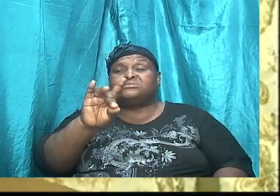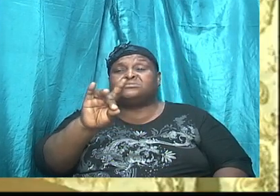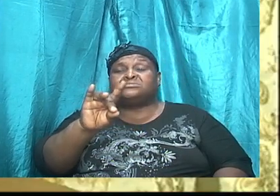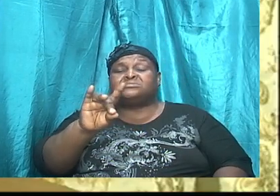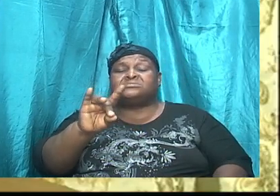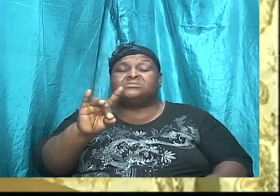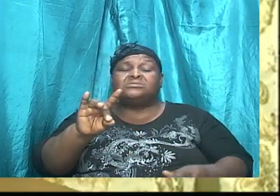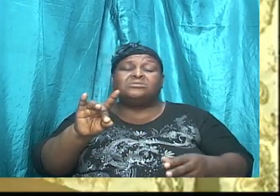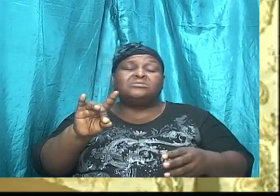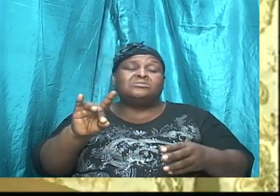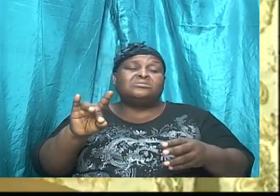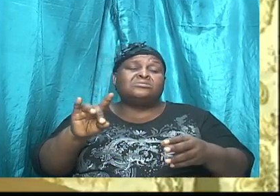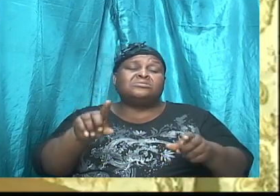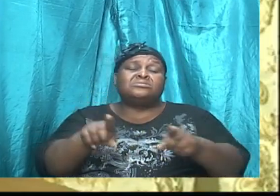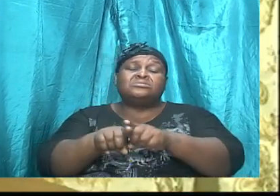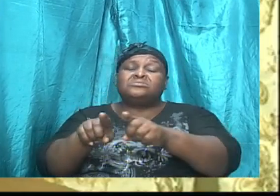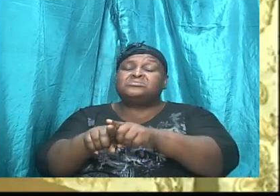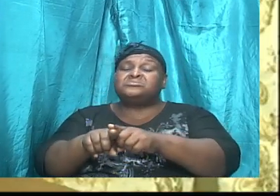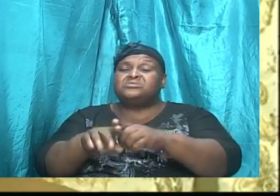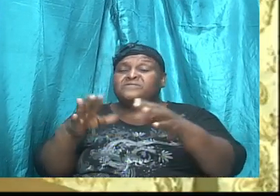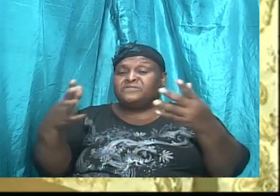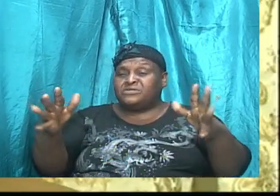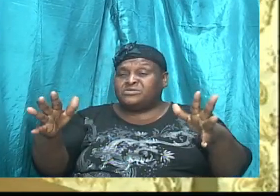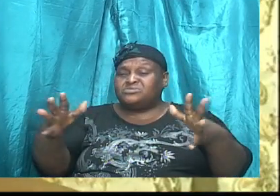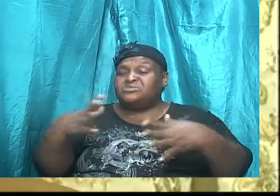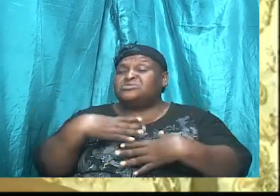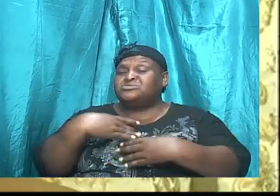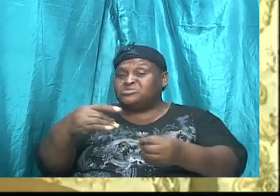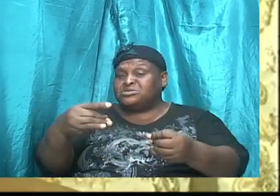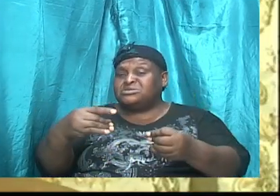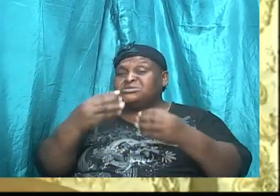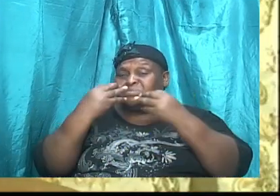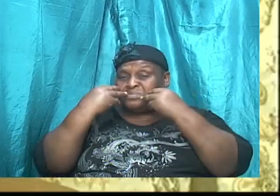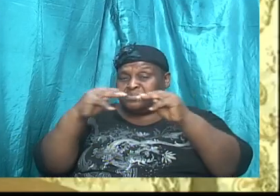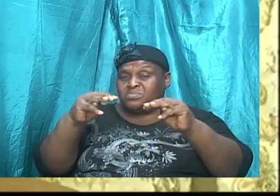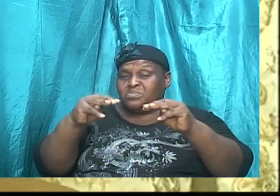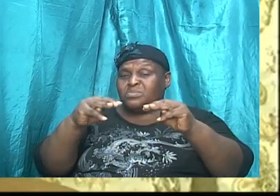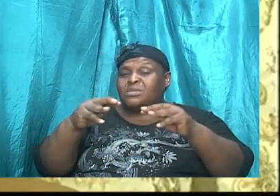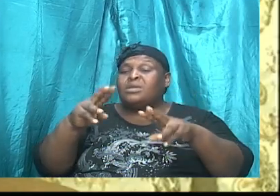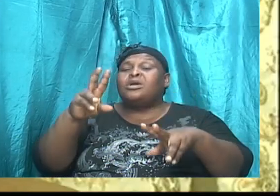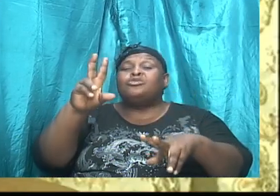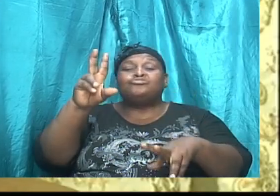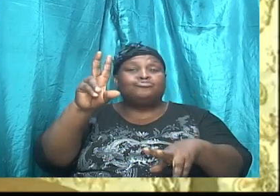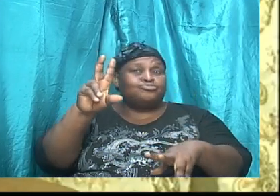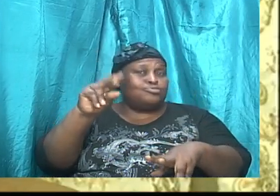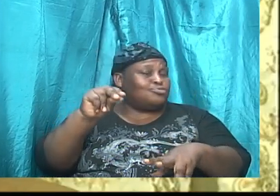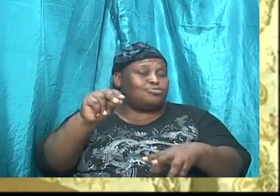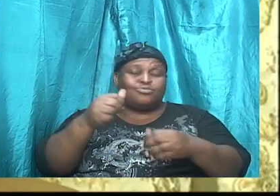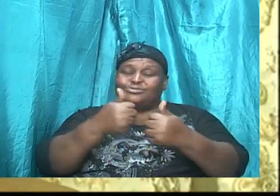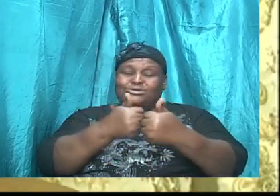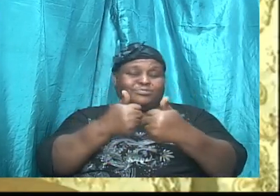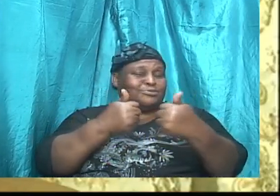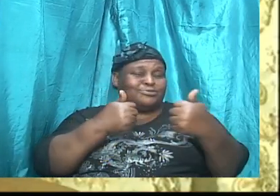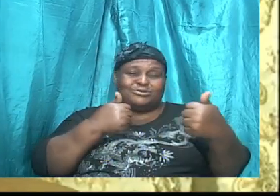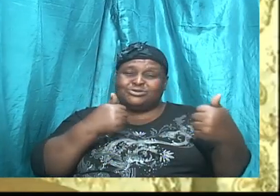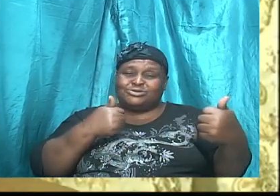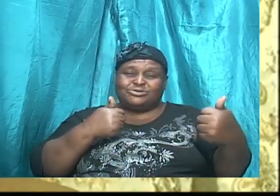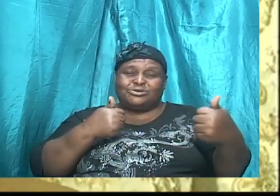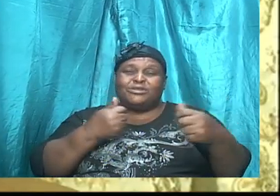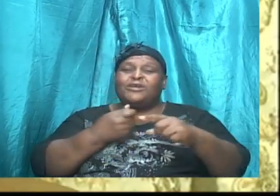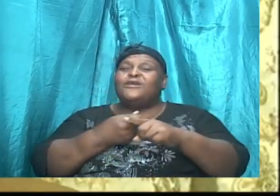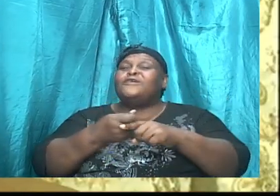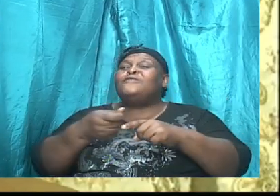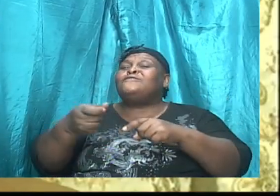emphatic statement that there is no condemnation to from the